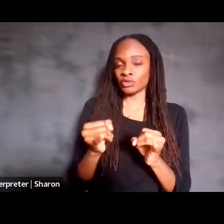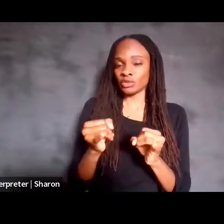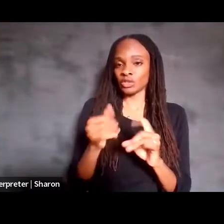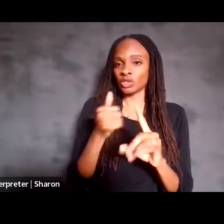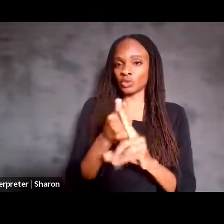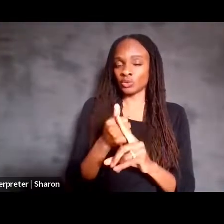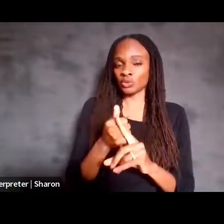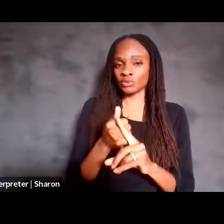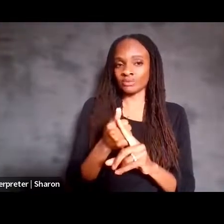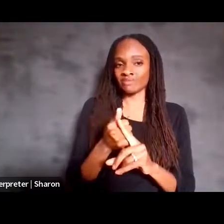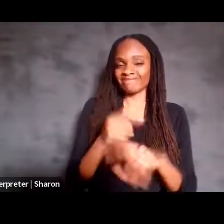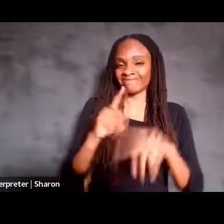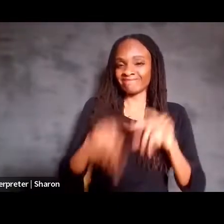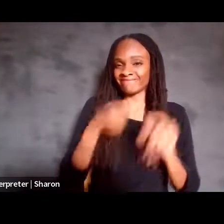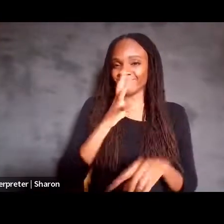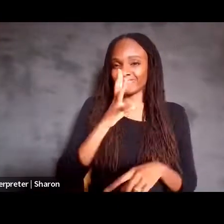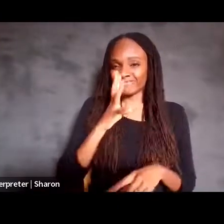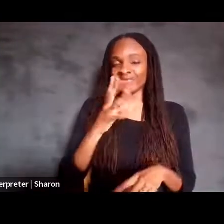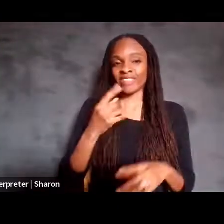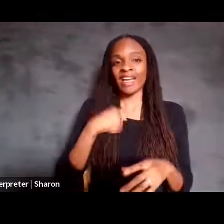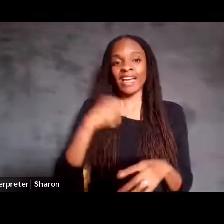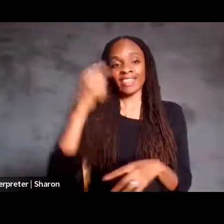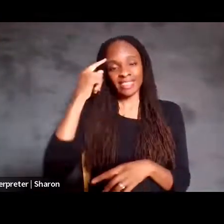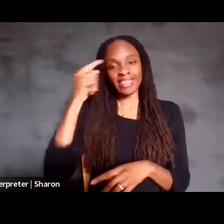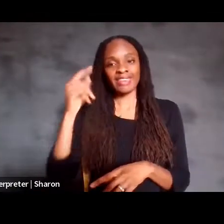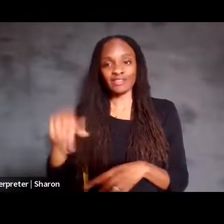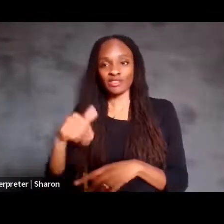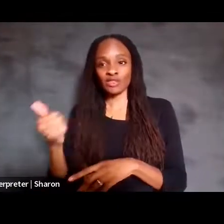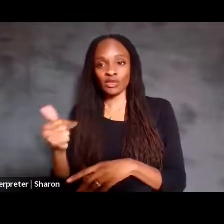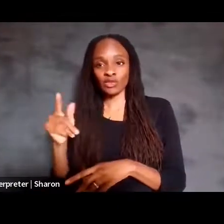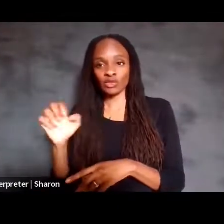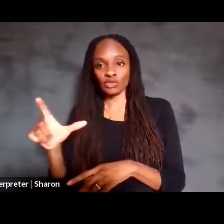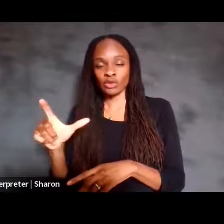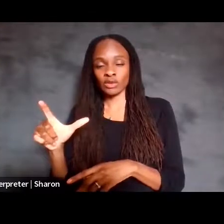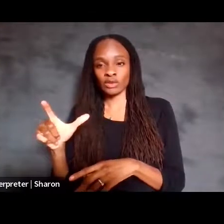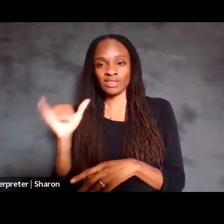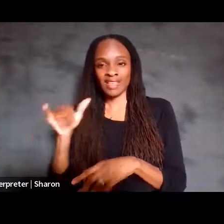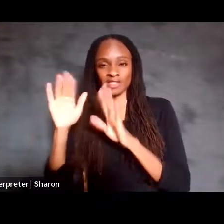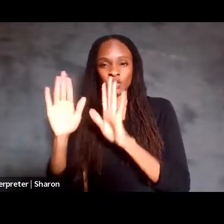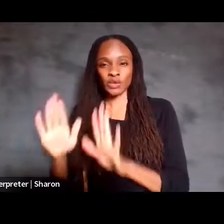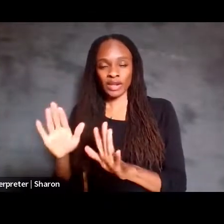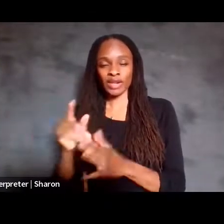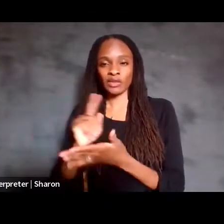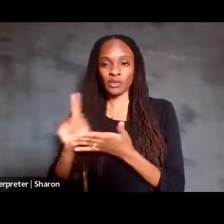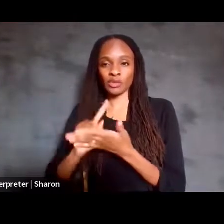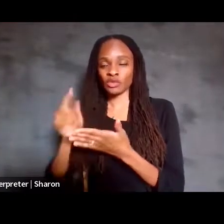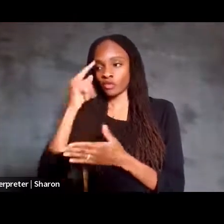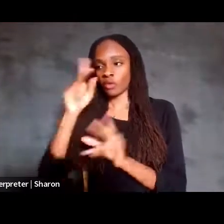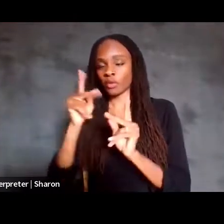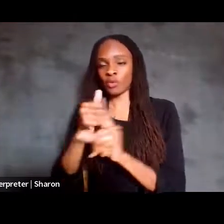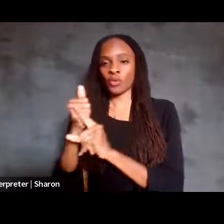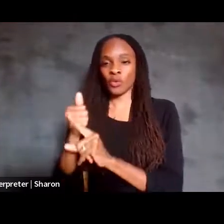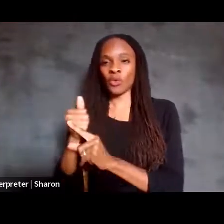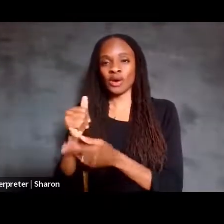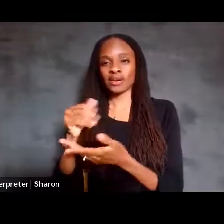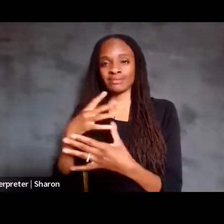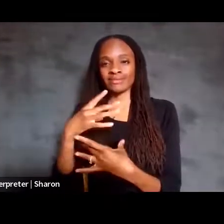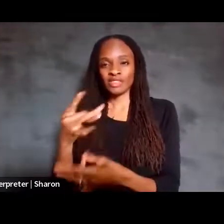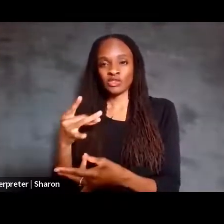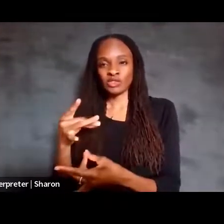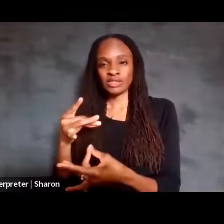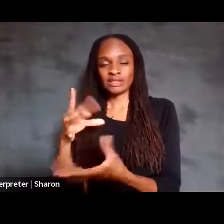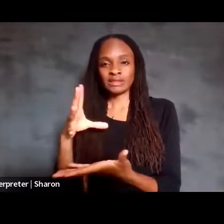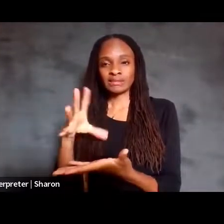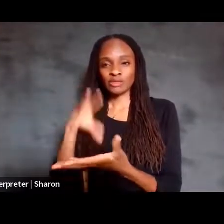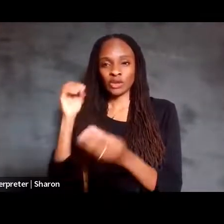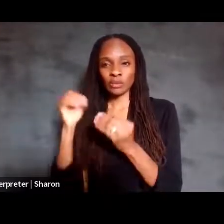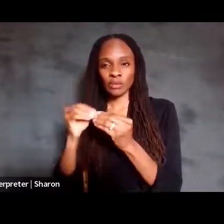So I think this trial will be a great resource for those who are, who are interested in learning more about, you know, what kind of research is being done for that.